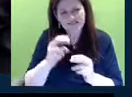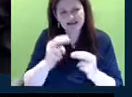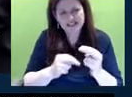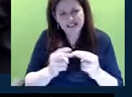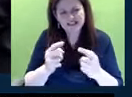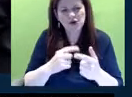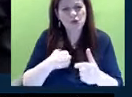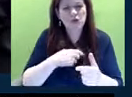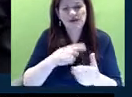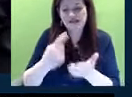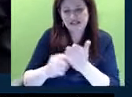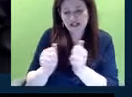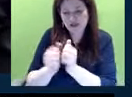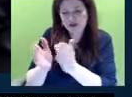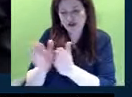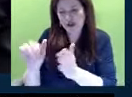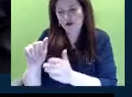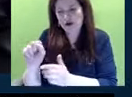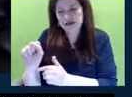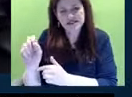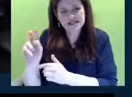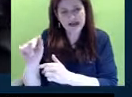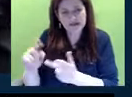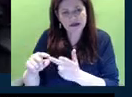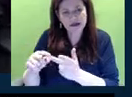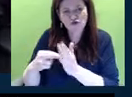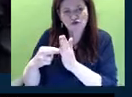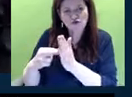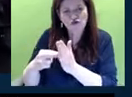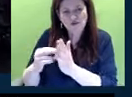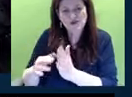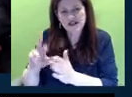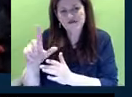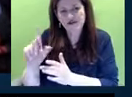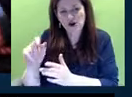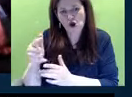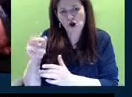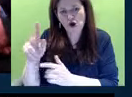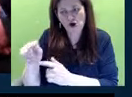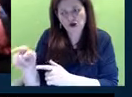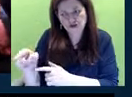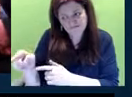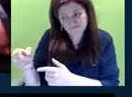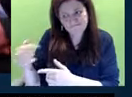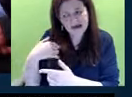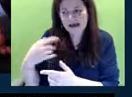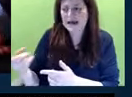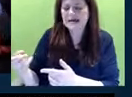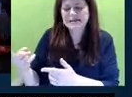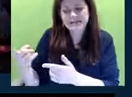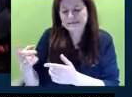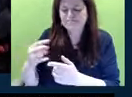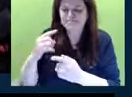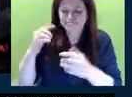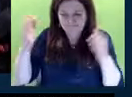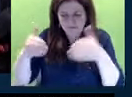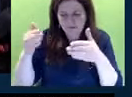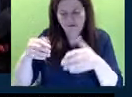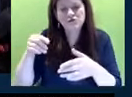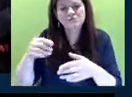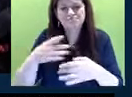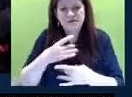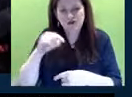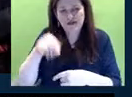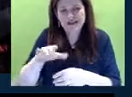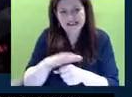discussions with members of the General Assembly. Representative Longhurst, who I mentioned earlier, has significant interest in this area, as do so